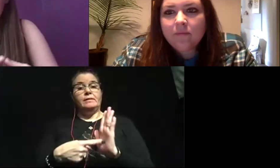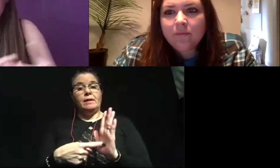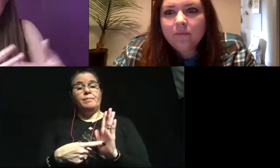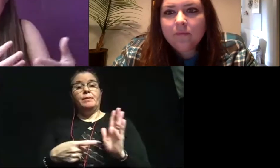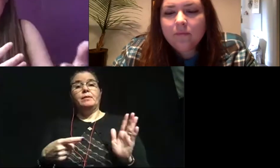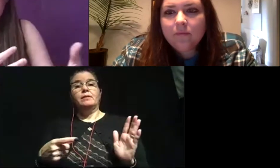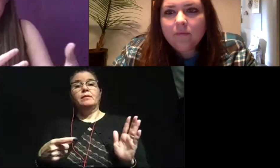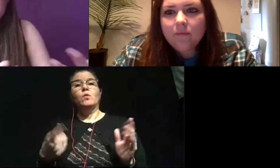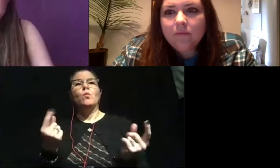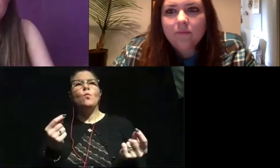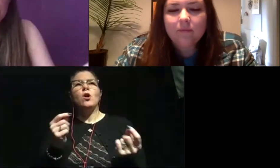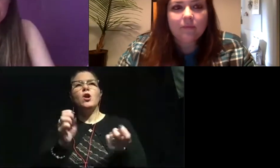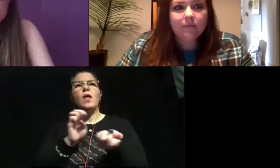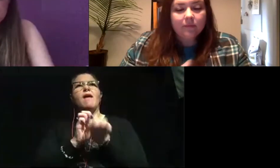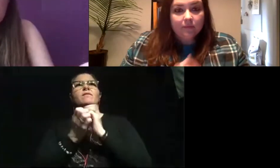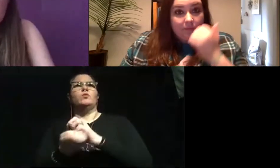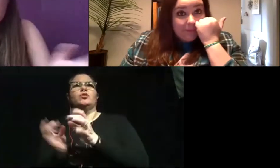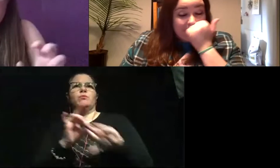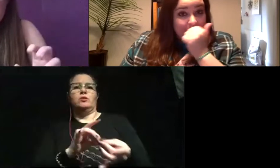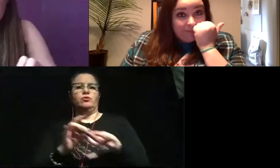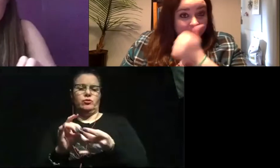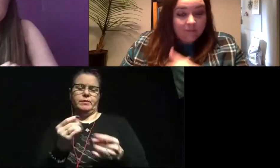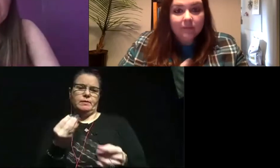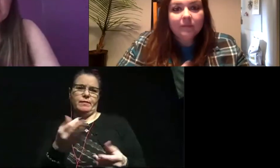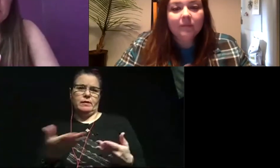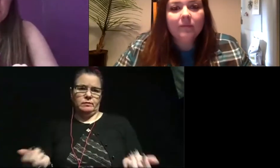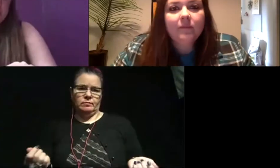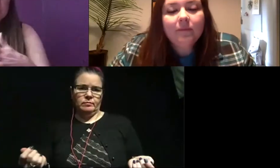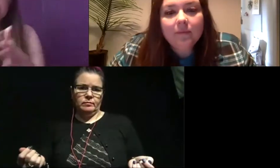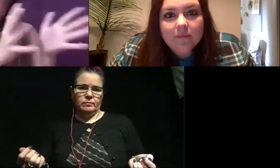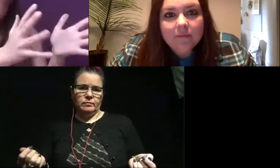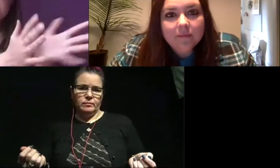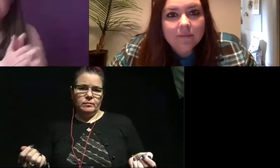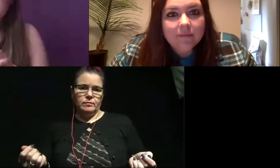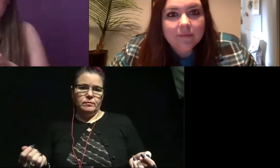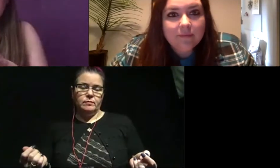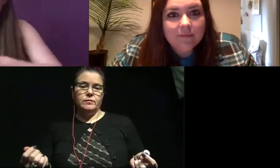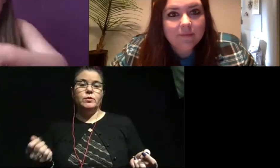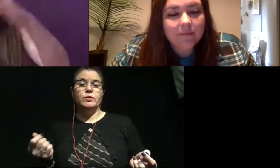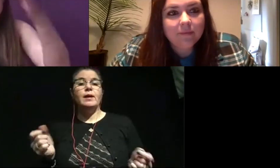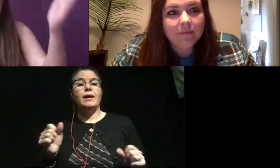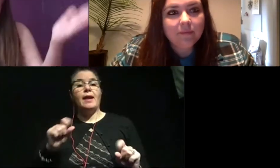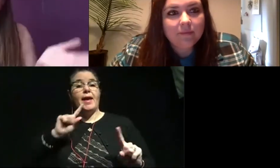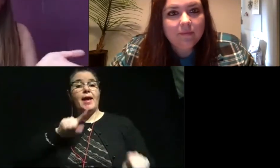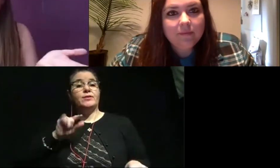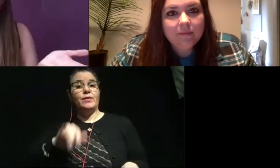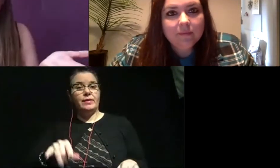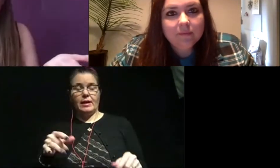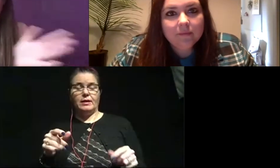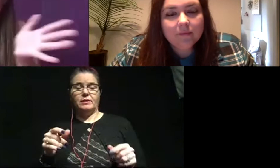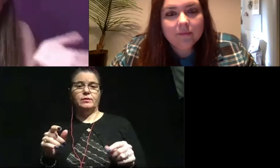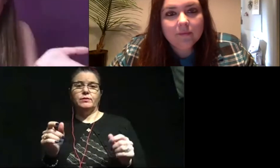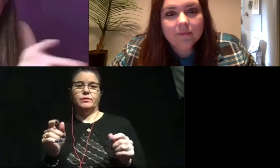are the evolutionary relationships of things? So you could answer that question by using tons of different animals.